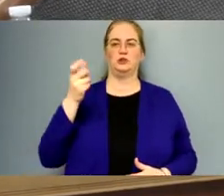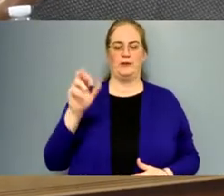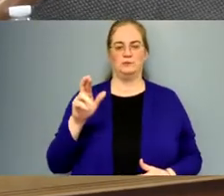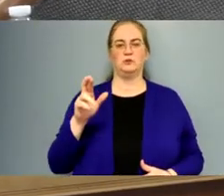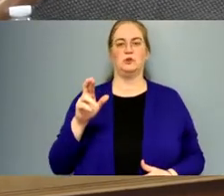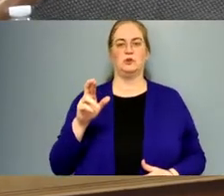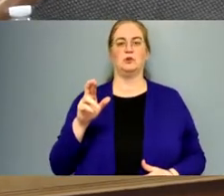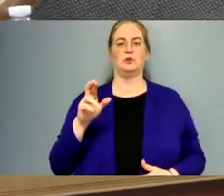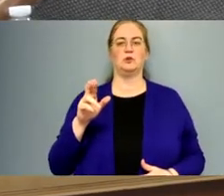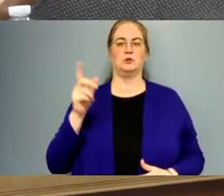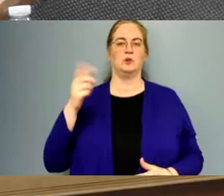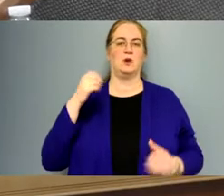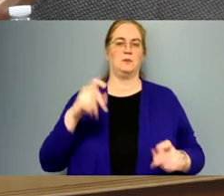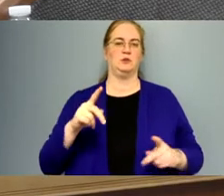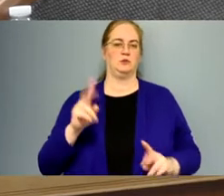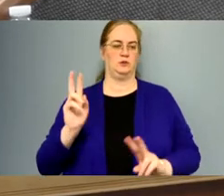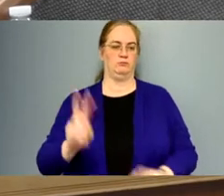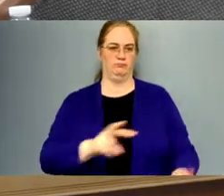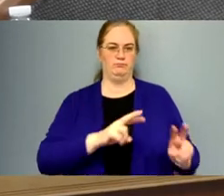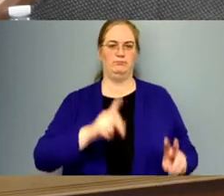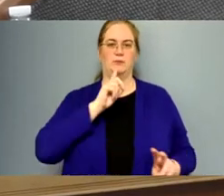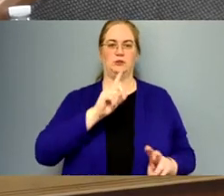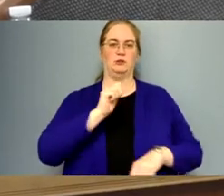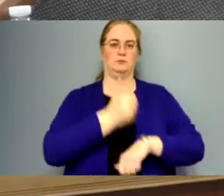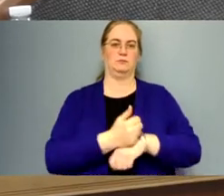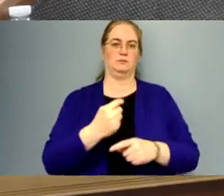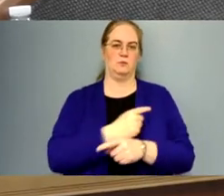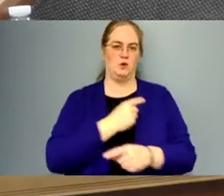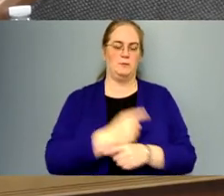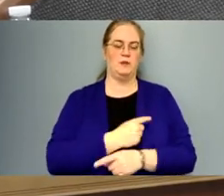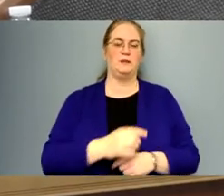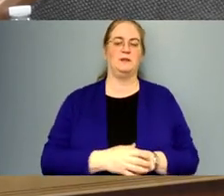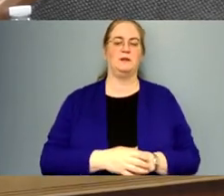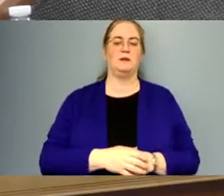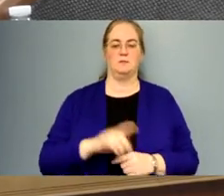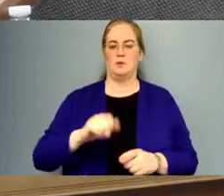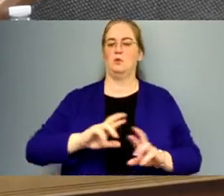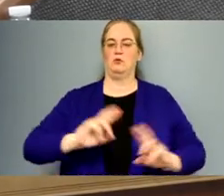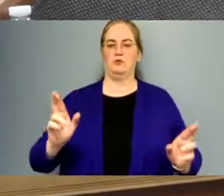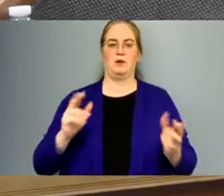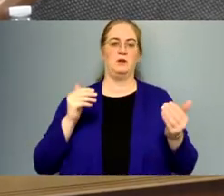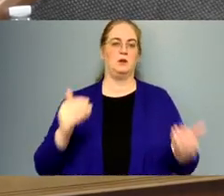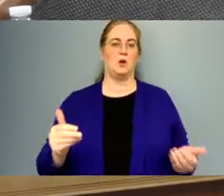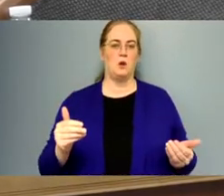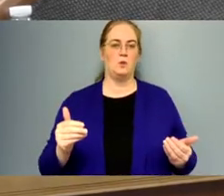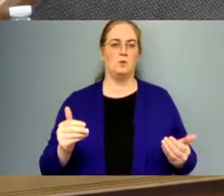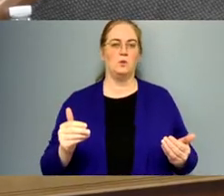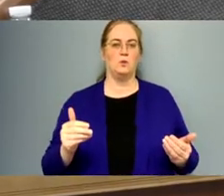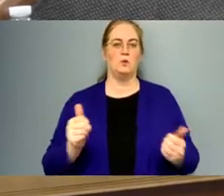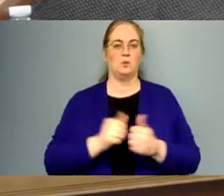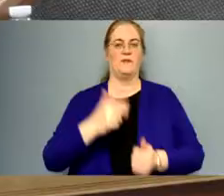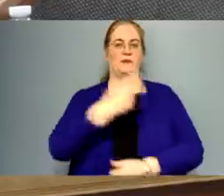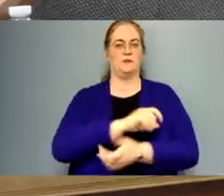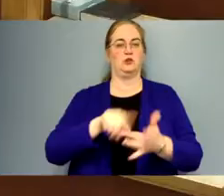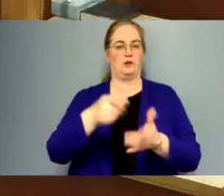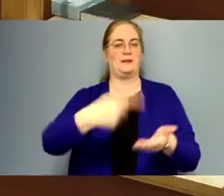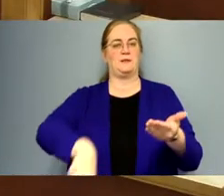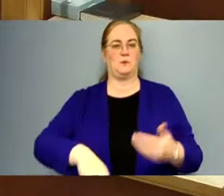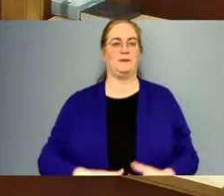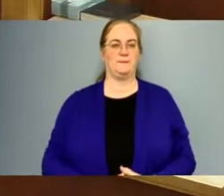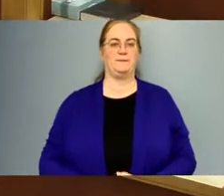have an opportunity to go out and take a look at it, make sure it was set properly. Um, we're ready to go, um, with vaccines start next week.